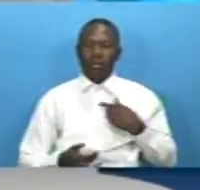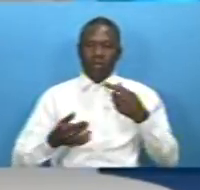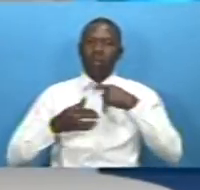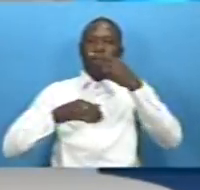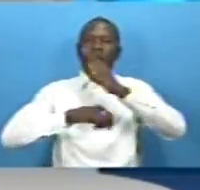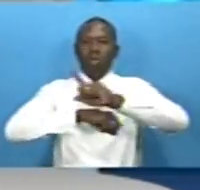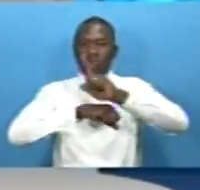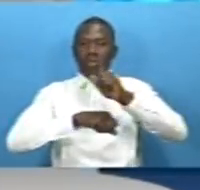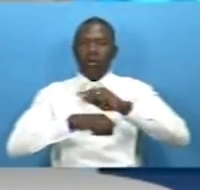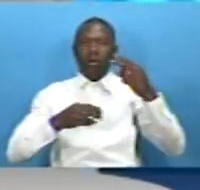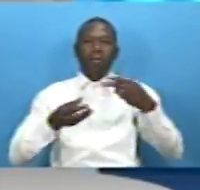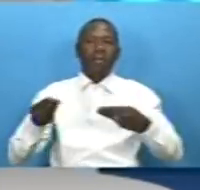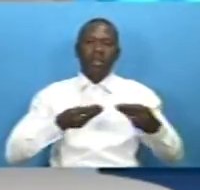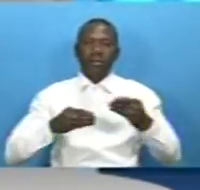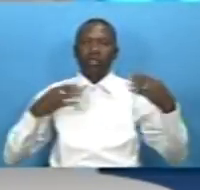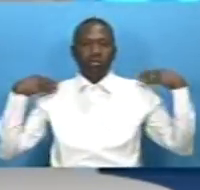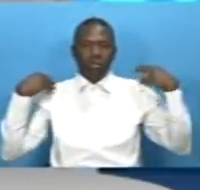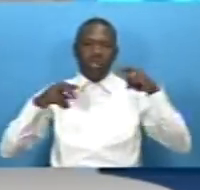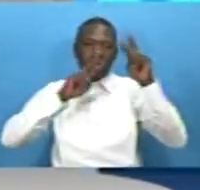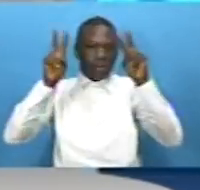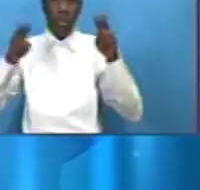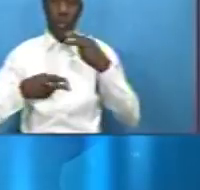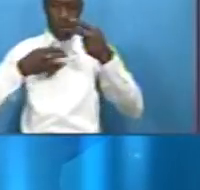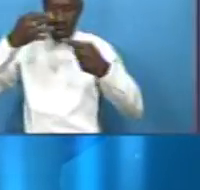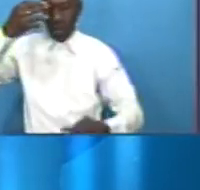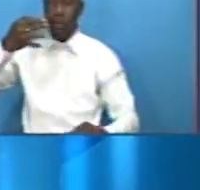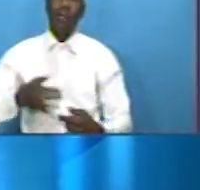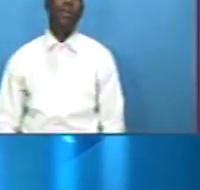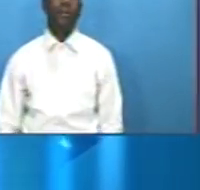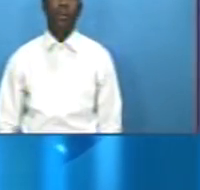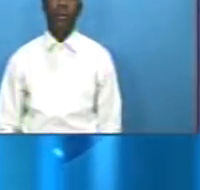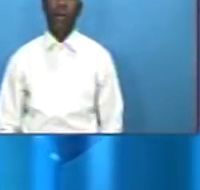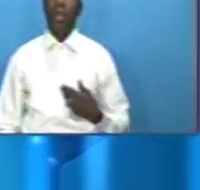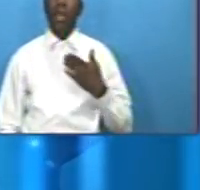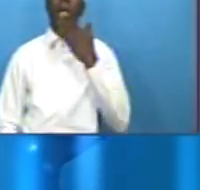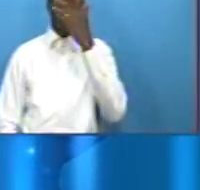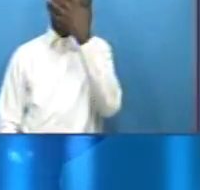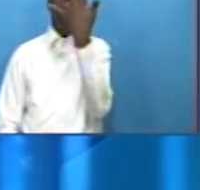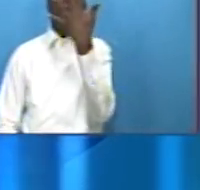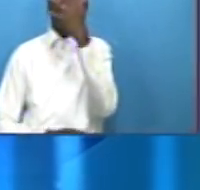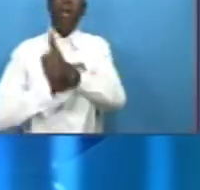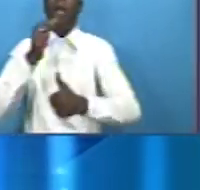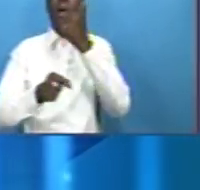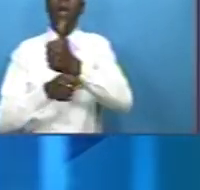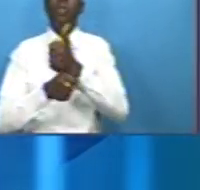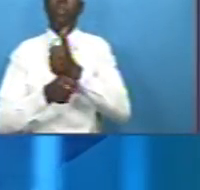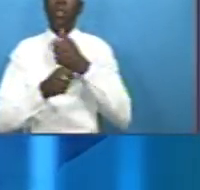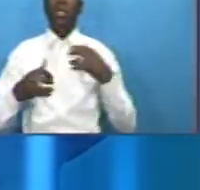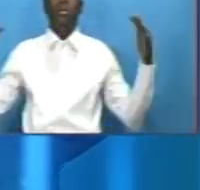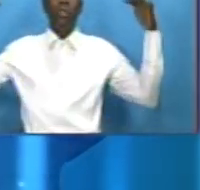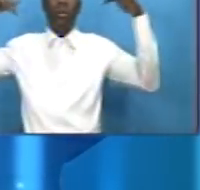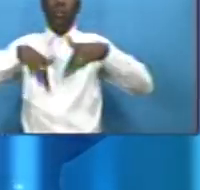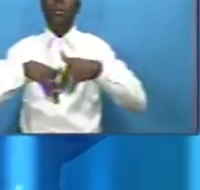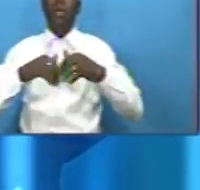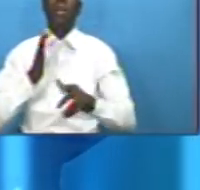local business sports and international news headlines at the fifth annual stake in the nation forum the